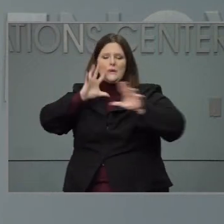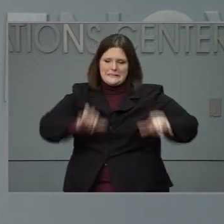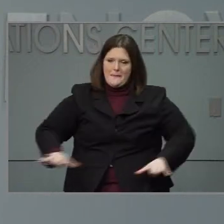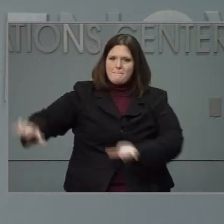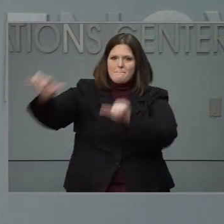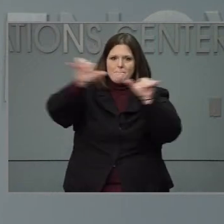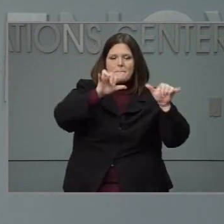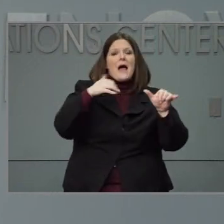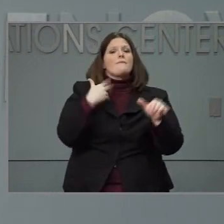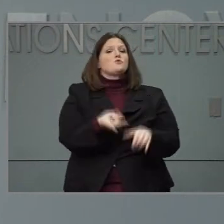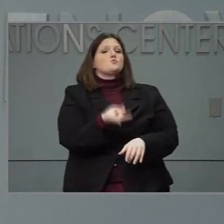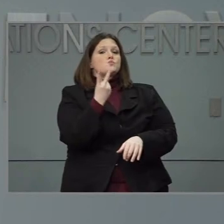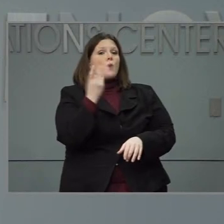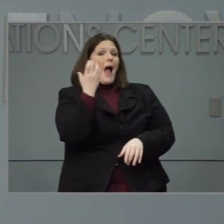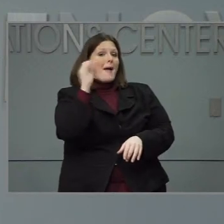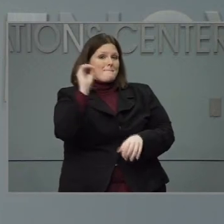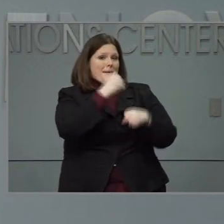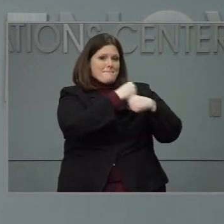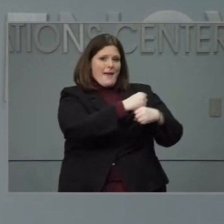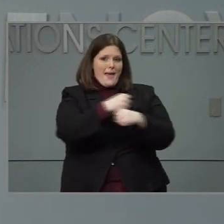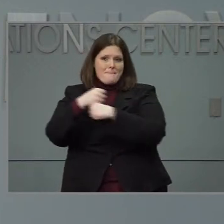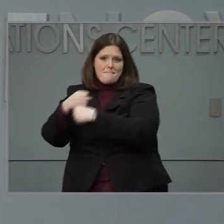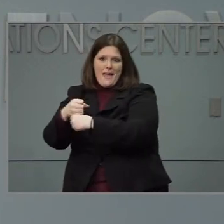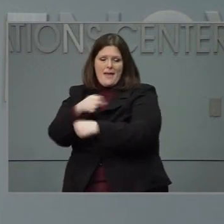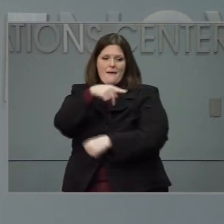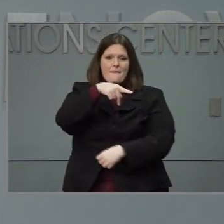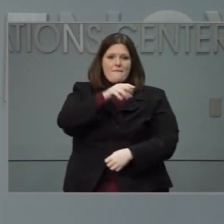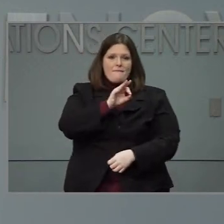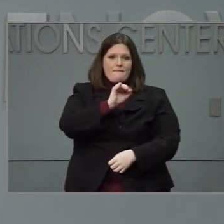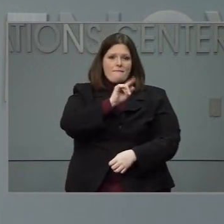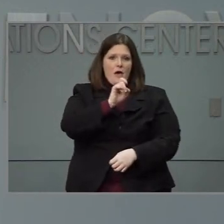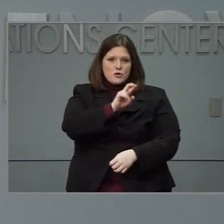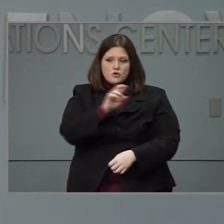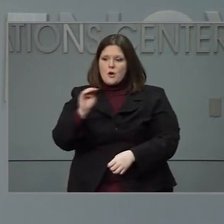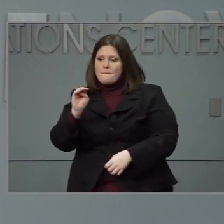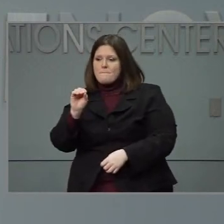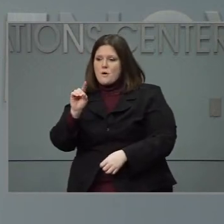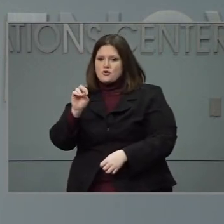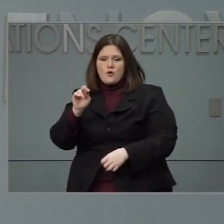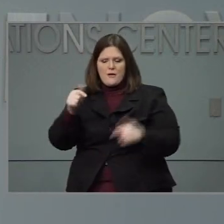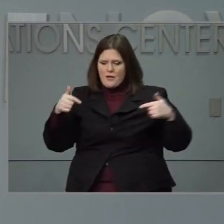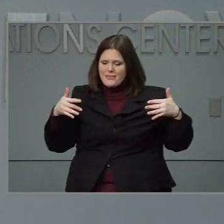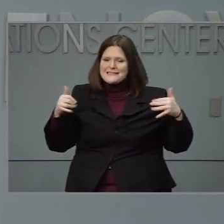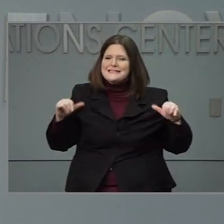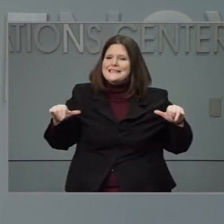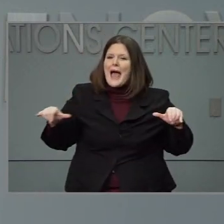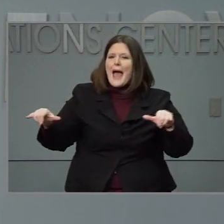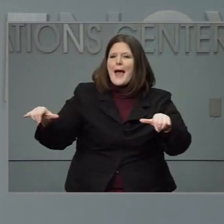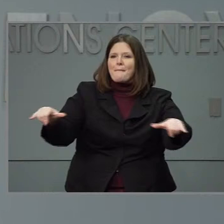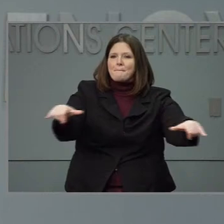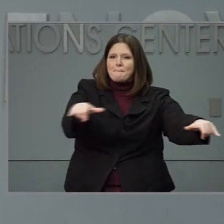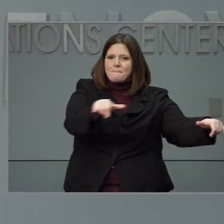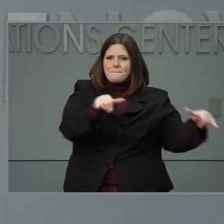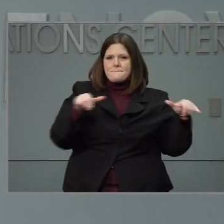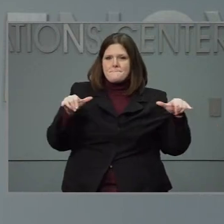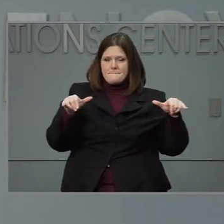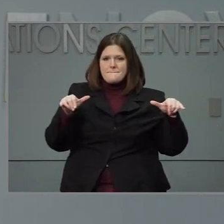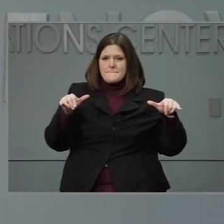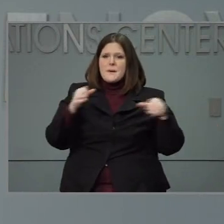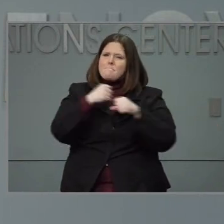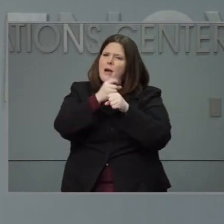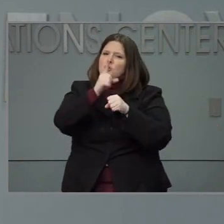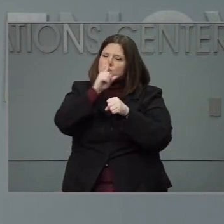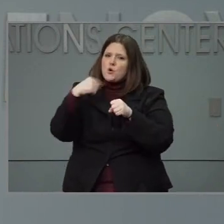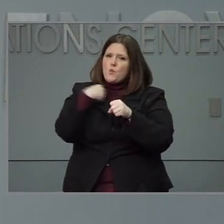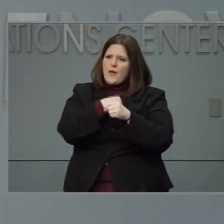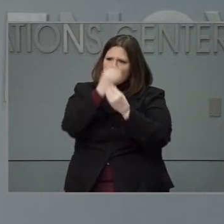are two kinds of Pfizer one and Moderna, but they are the same for everyone. So we want to make sure folks are getting that good information and we're going to keep